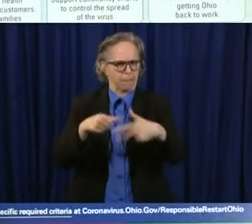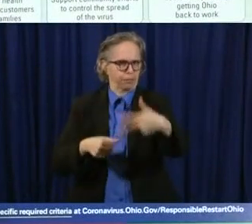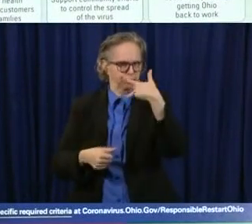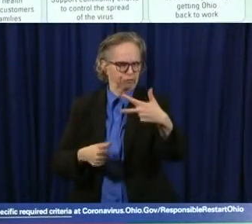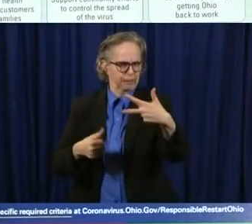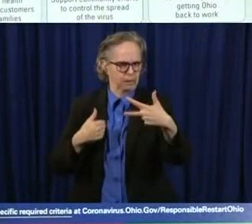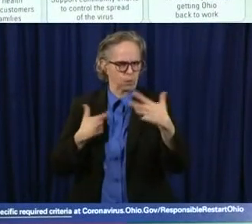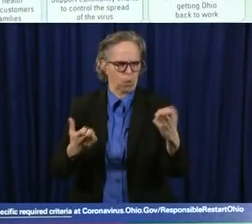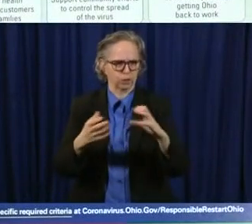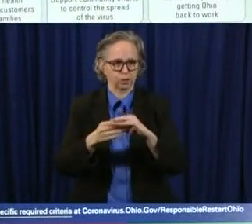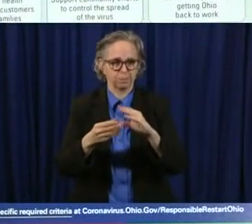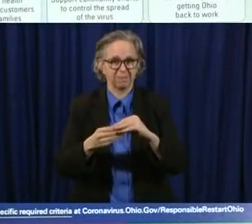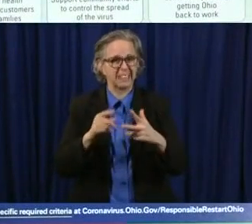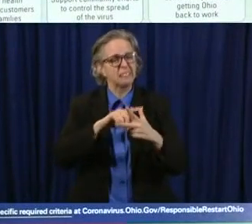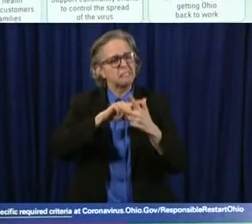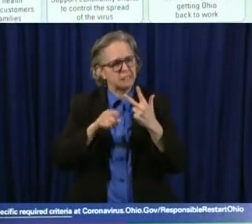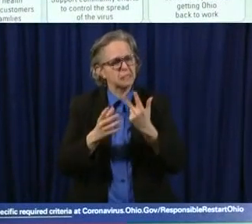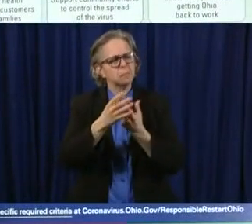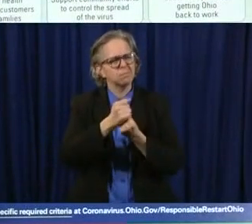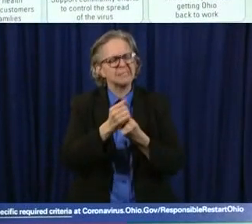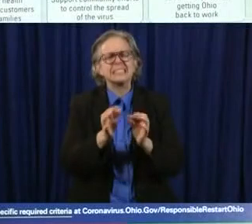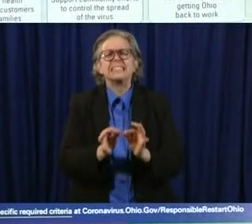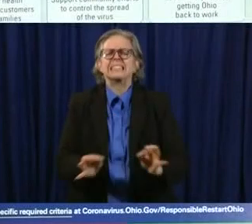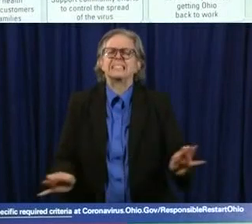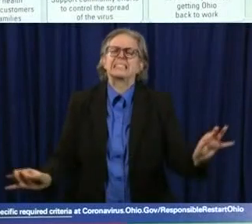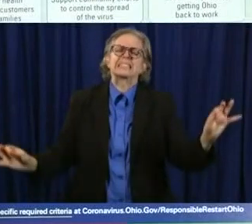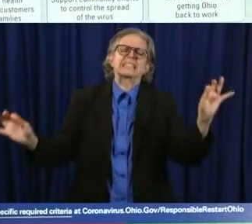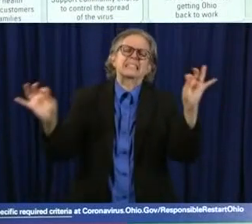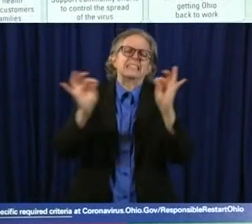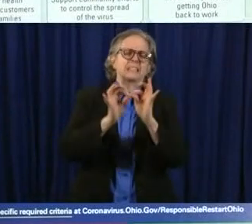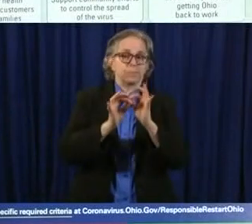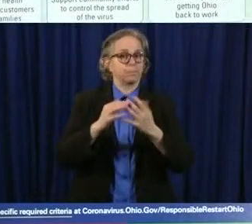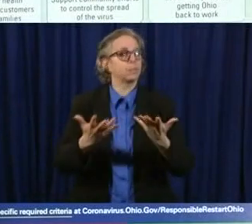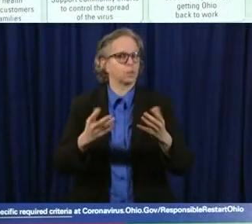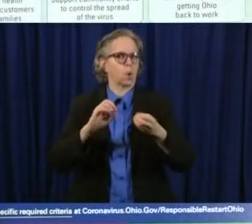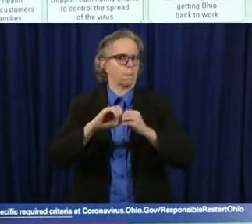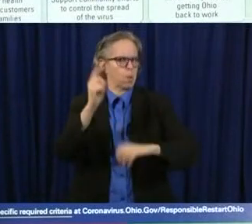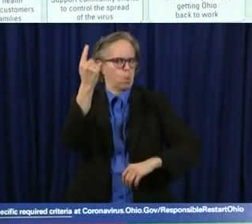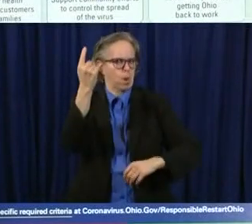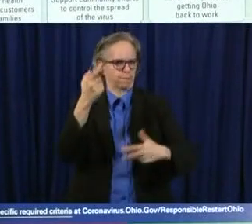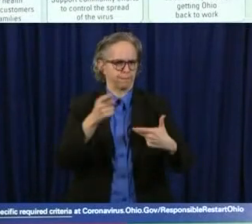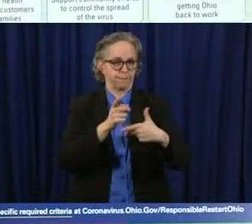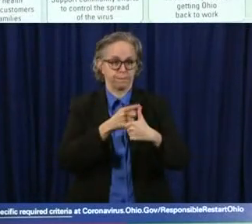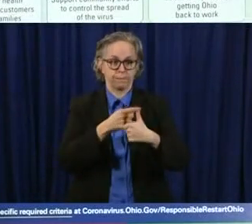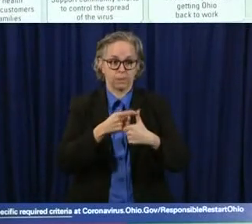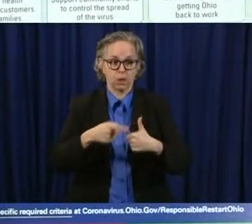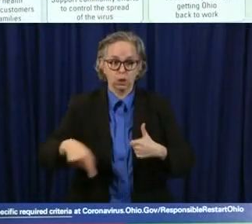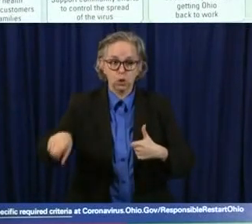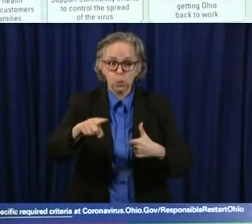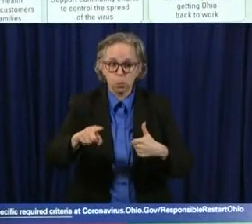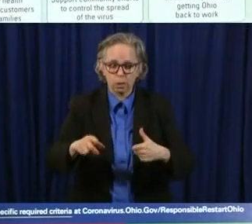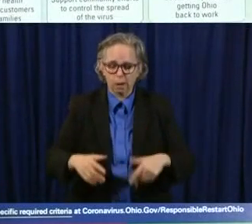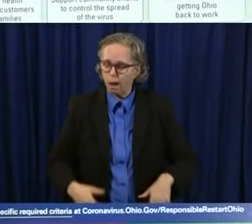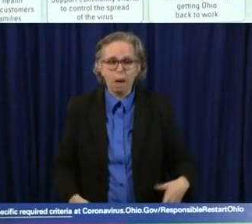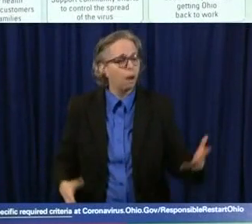are very, very important. One, you have done an amazing job.